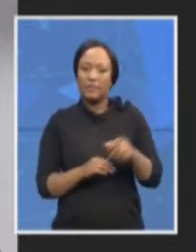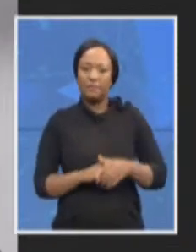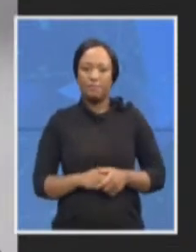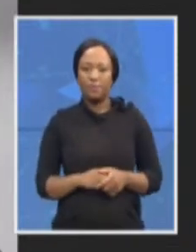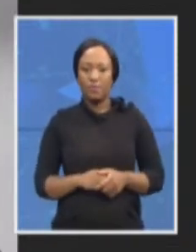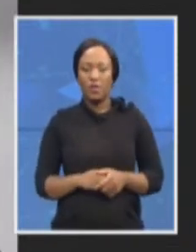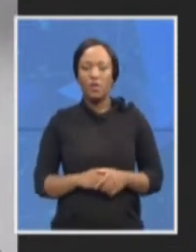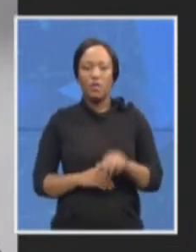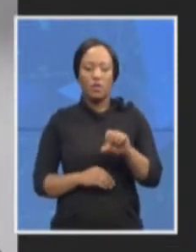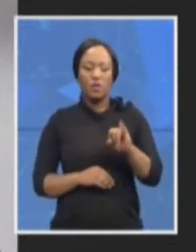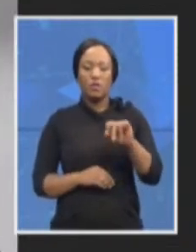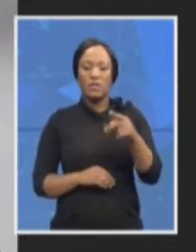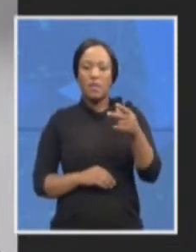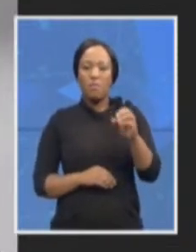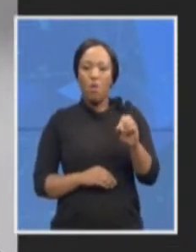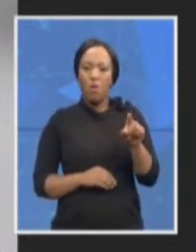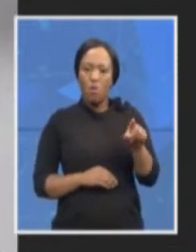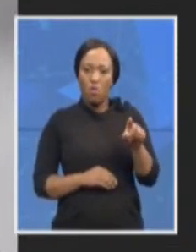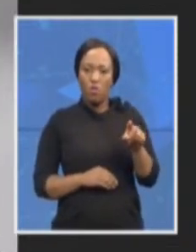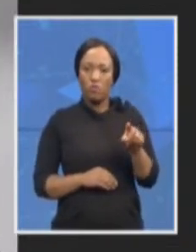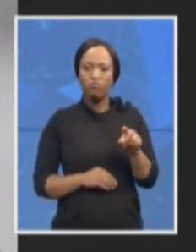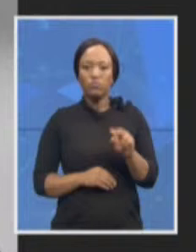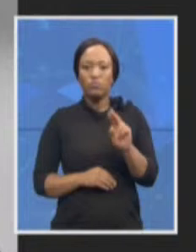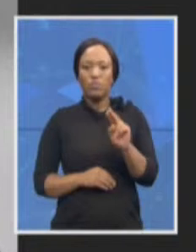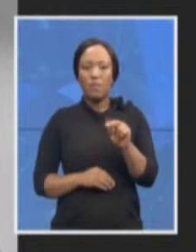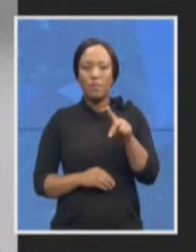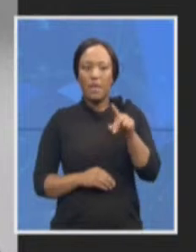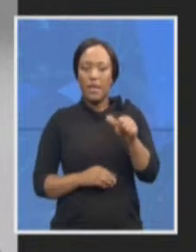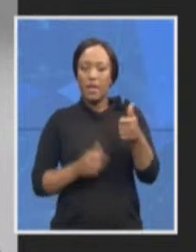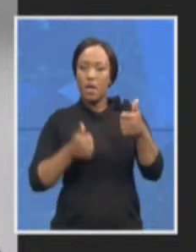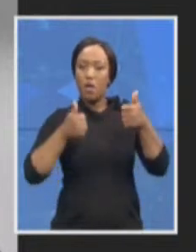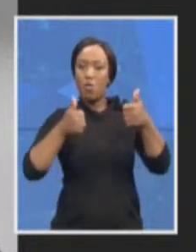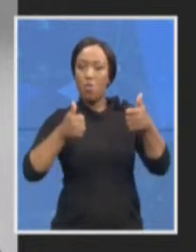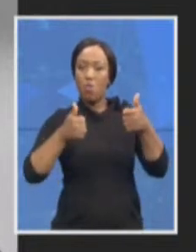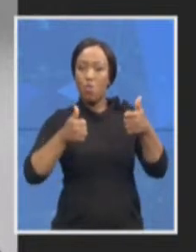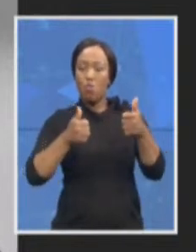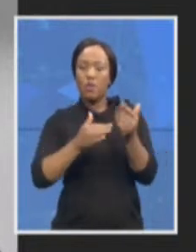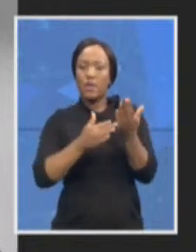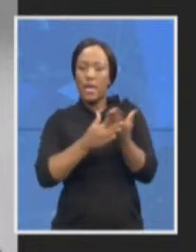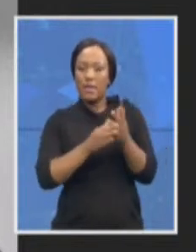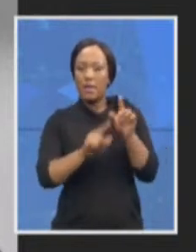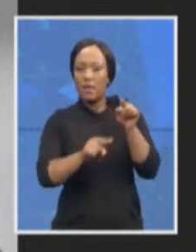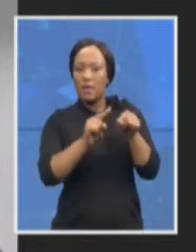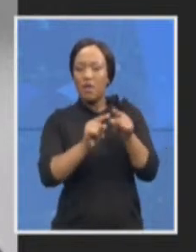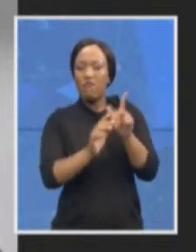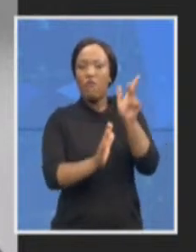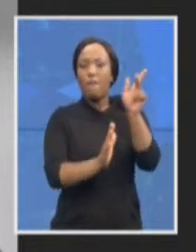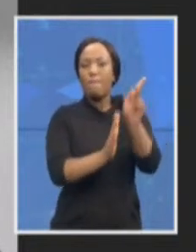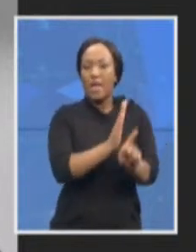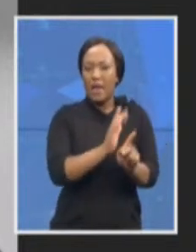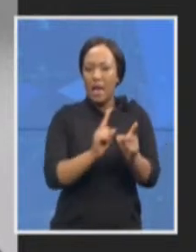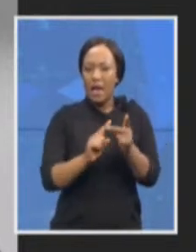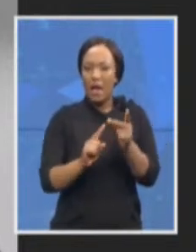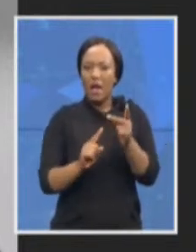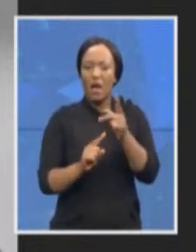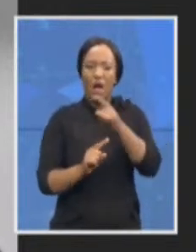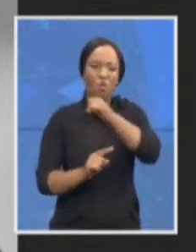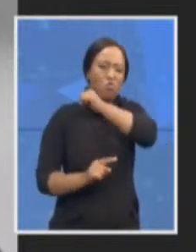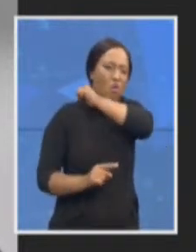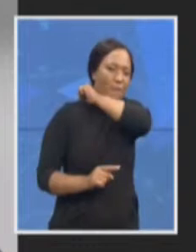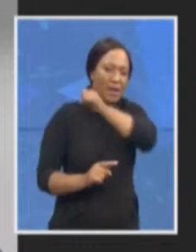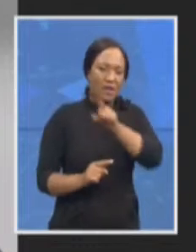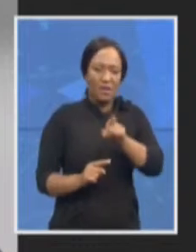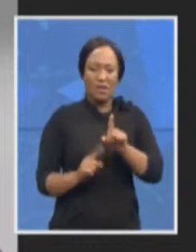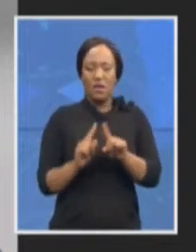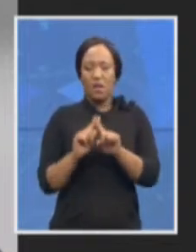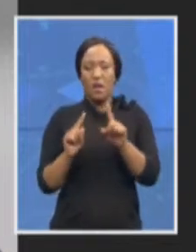NPA is quite good with the prostitution of cases like murder and robbery but it doesn't look like prostitutors are able to